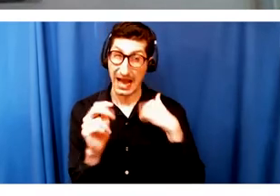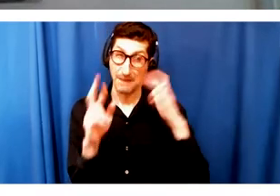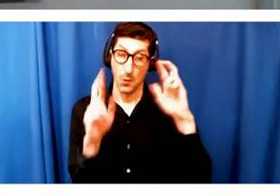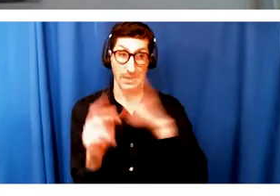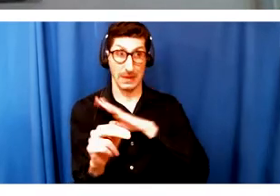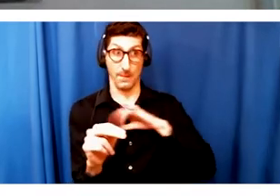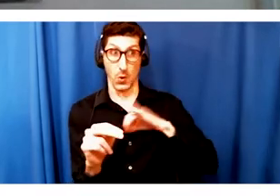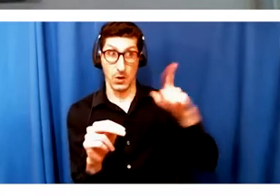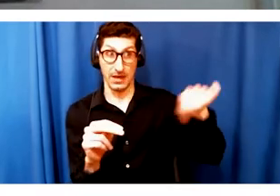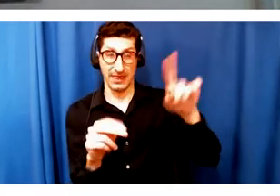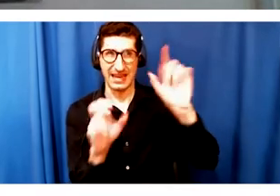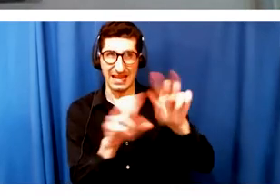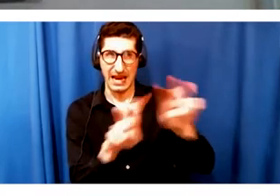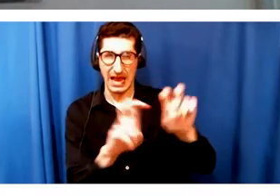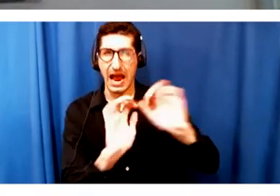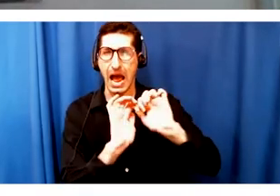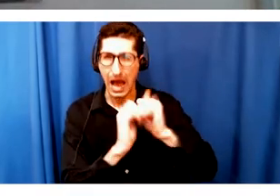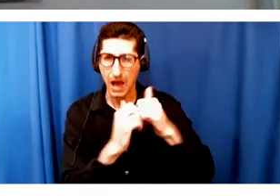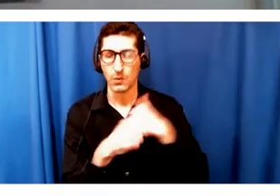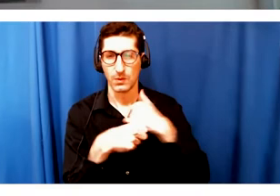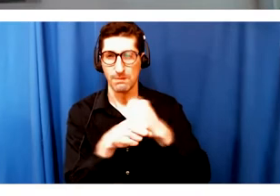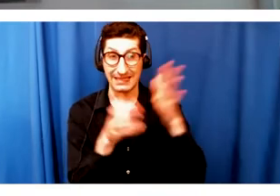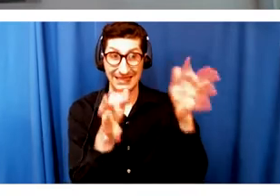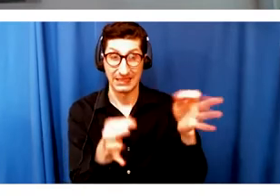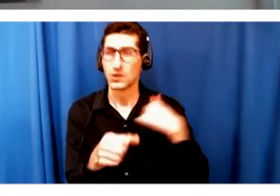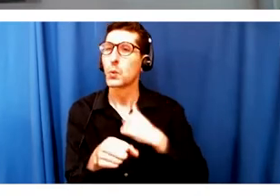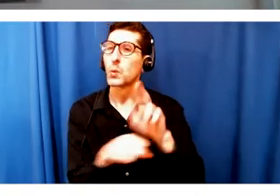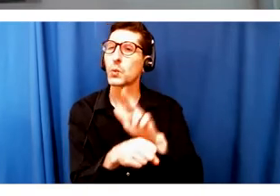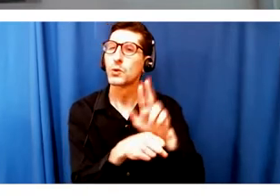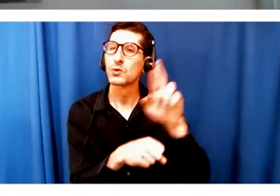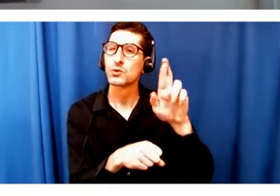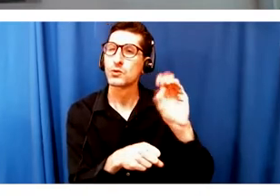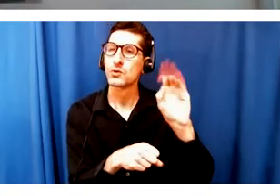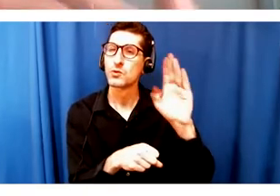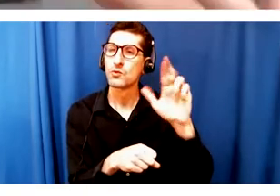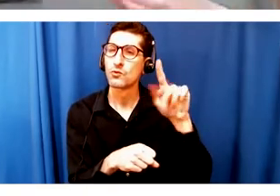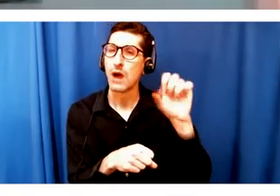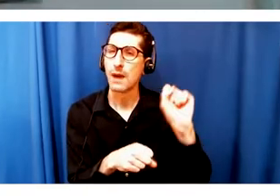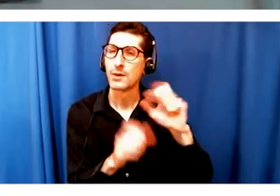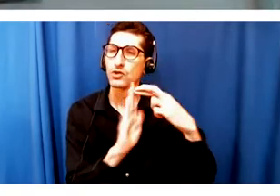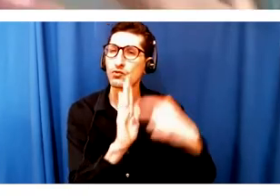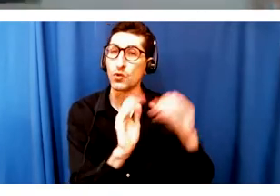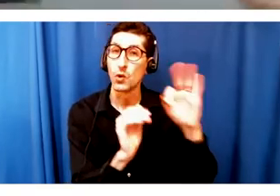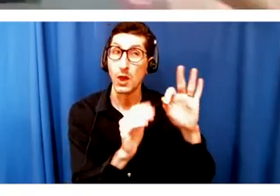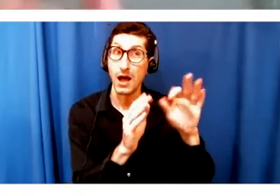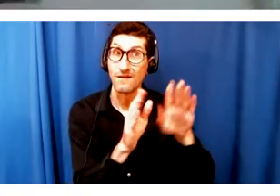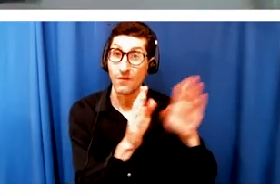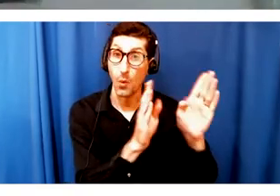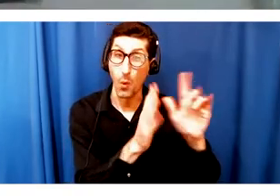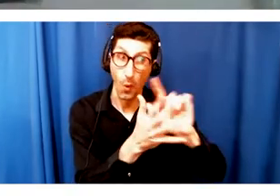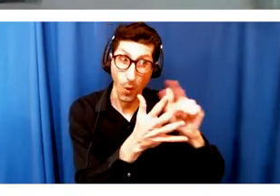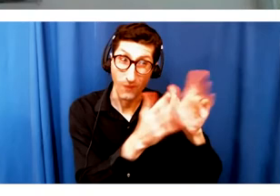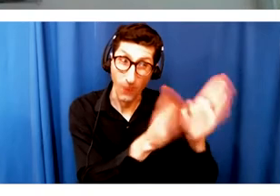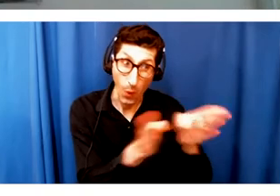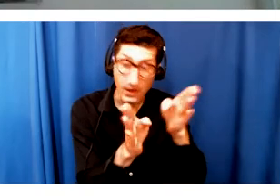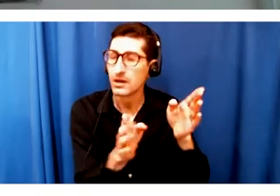made, that we are still sort of using Robert's rules of order. Why aren't we using emergent strategies or some other consensus way